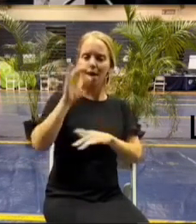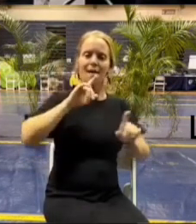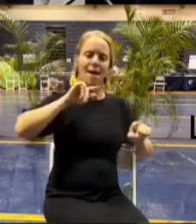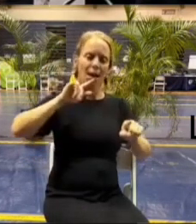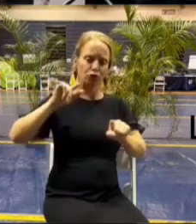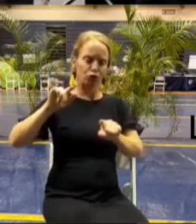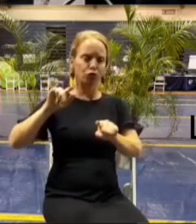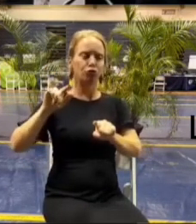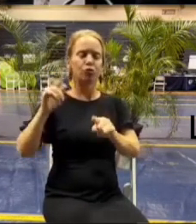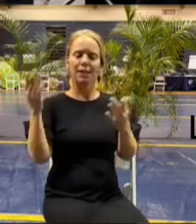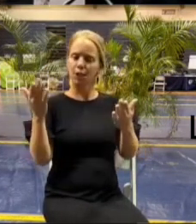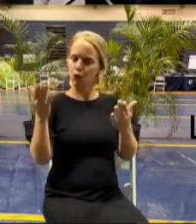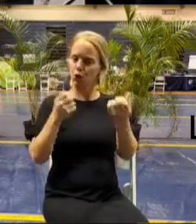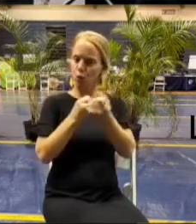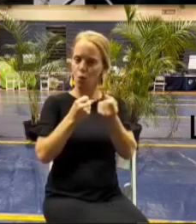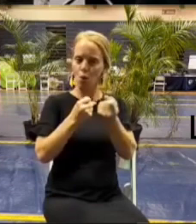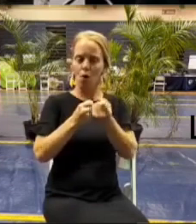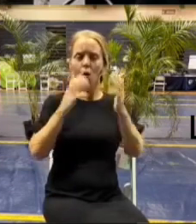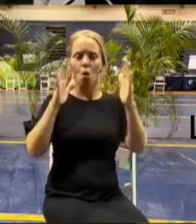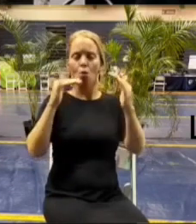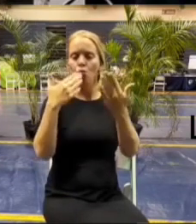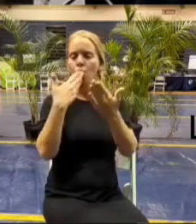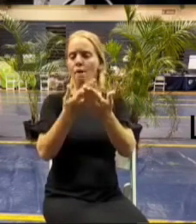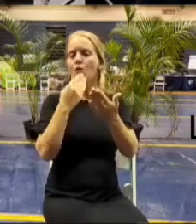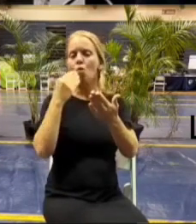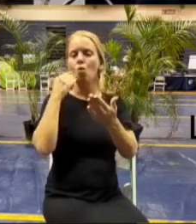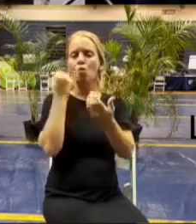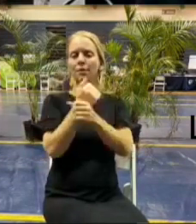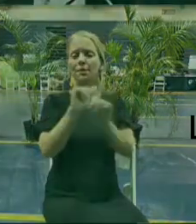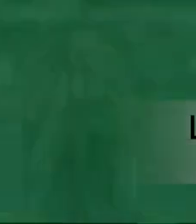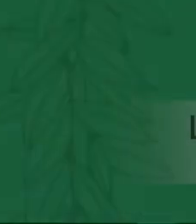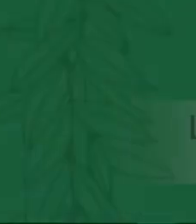and i hope you folks all drive home safely thank you so much